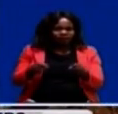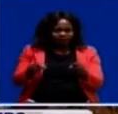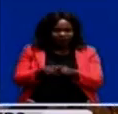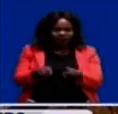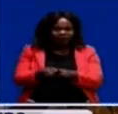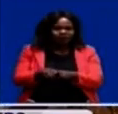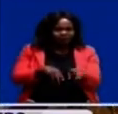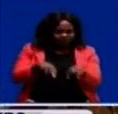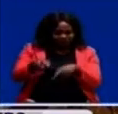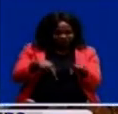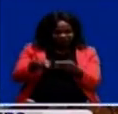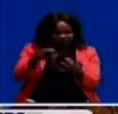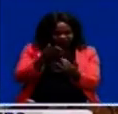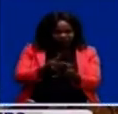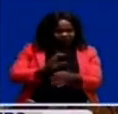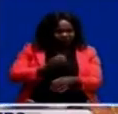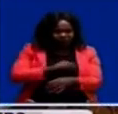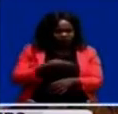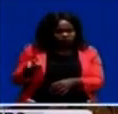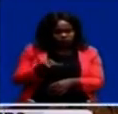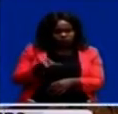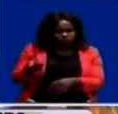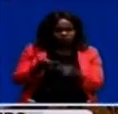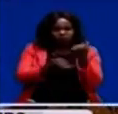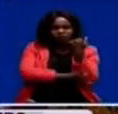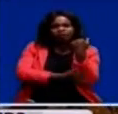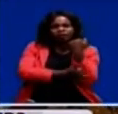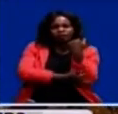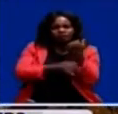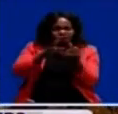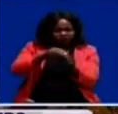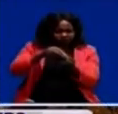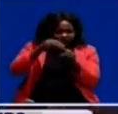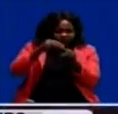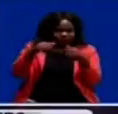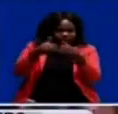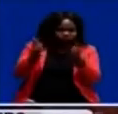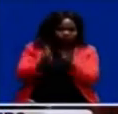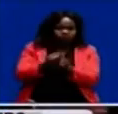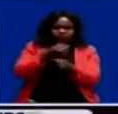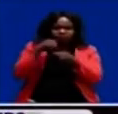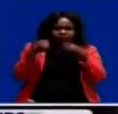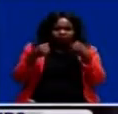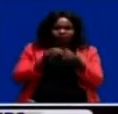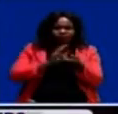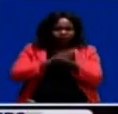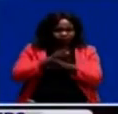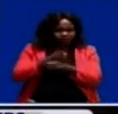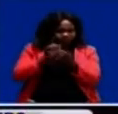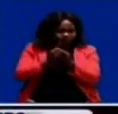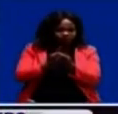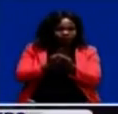between our two countries, especially in the area of agriculture. After the meeting, presidential spokesperson